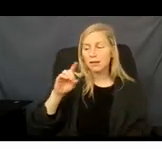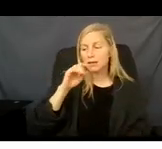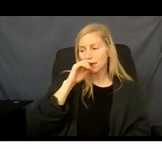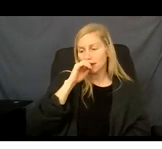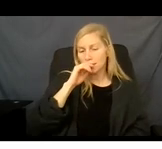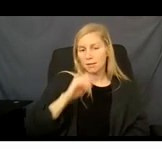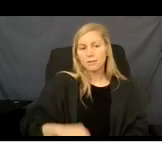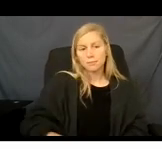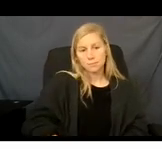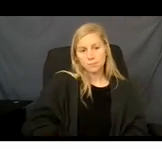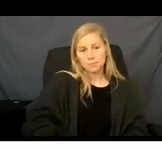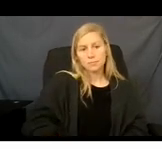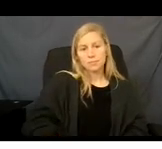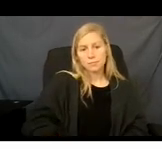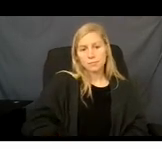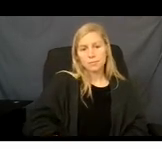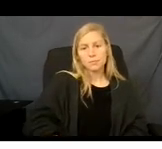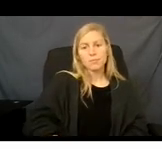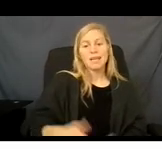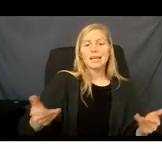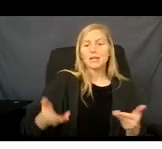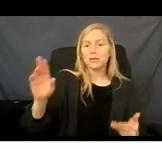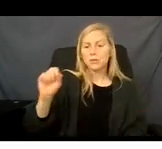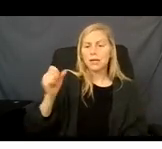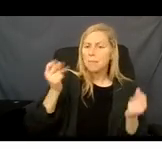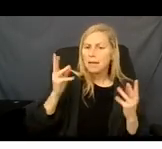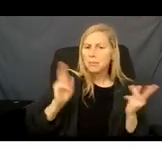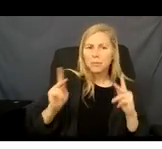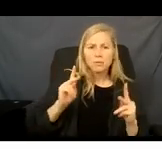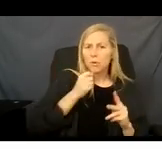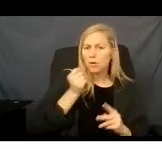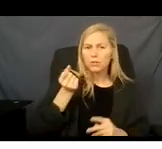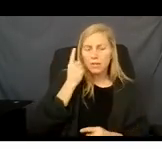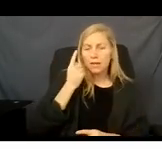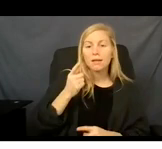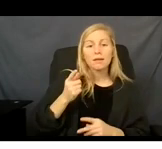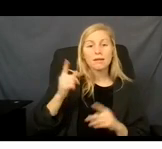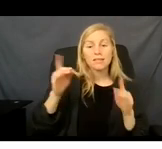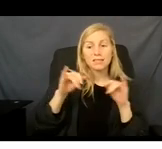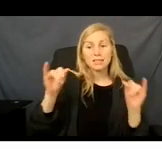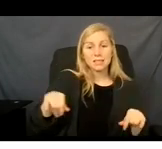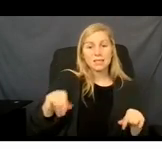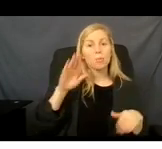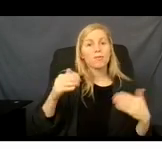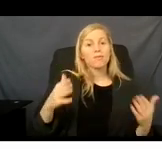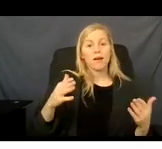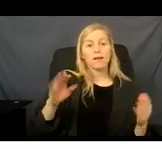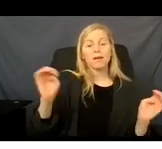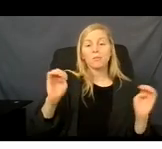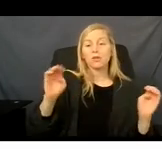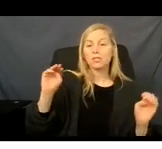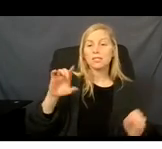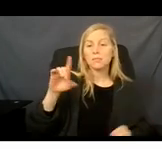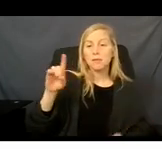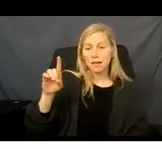once you are in the United States, many people do not understand that the system would give them emergency Medicaid coverage